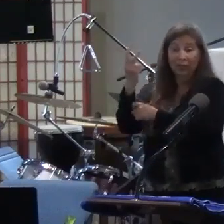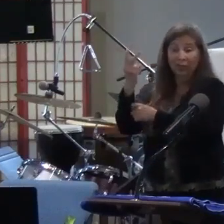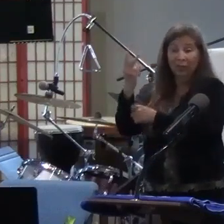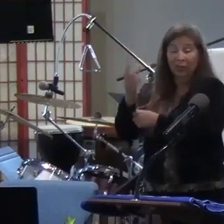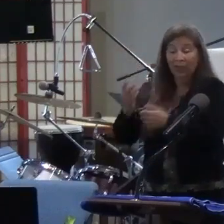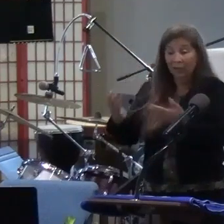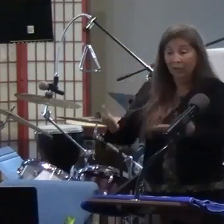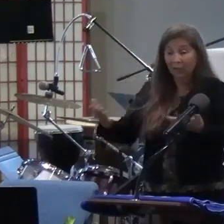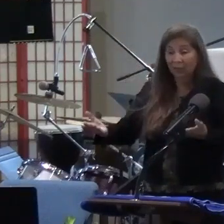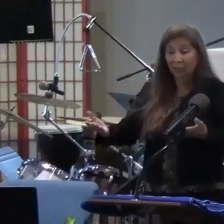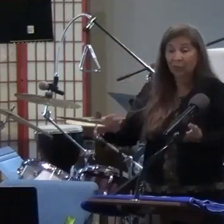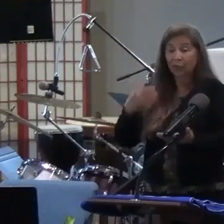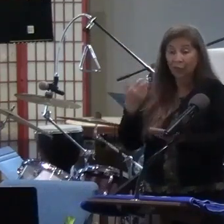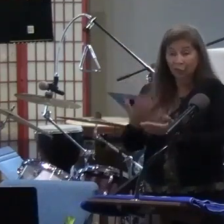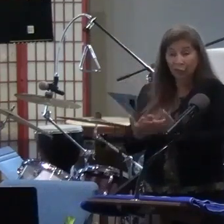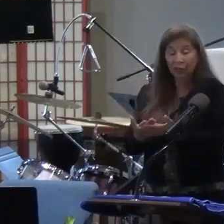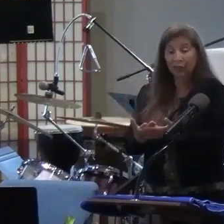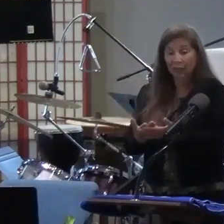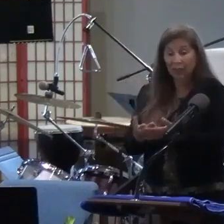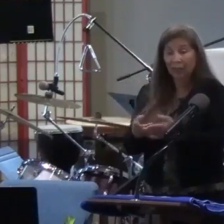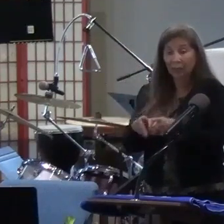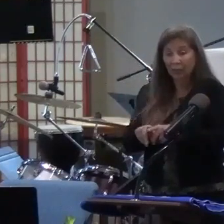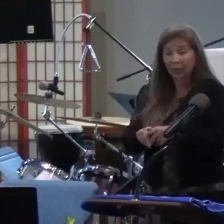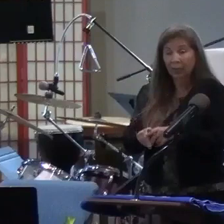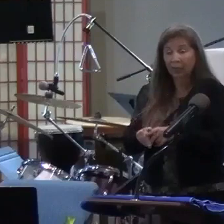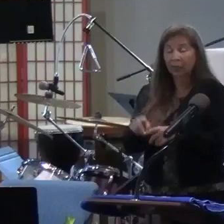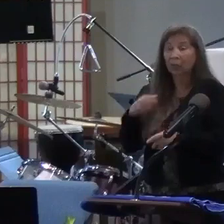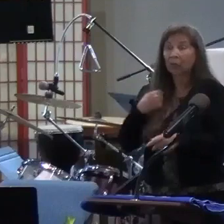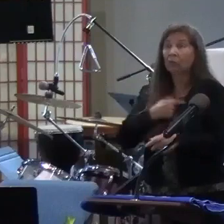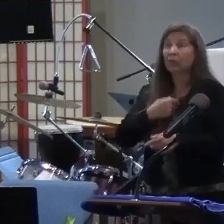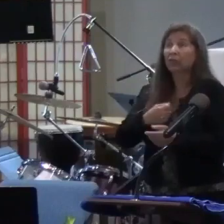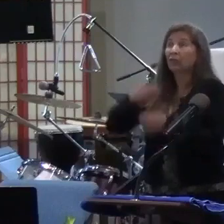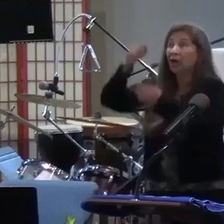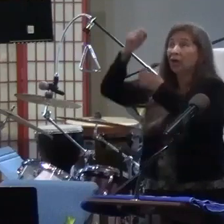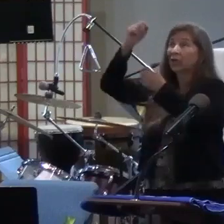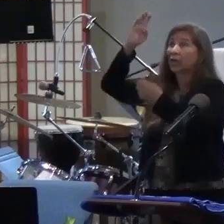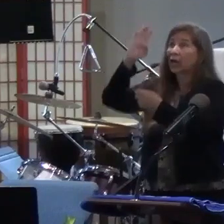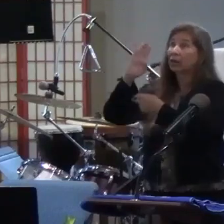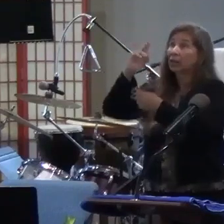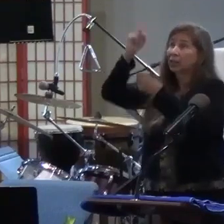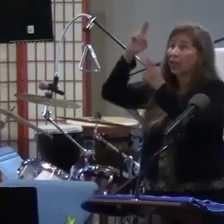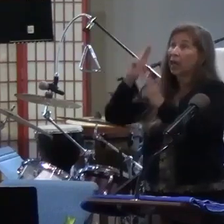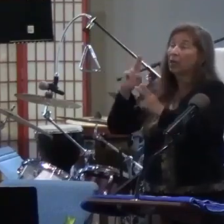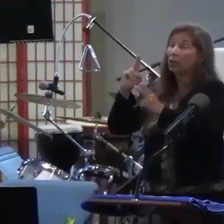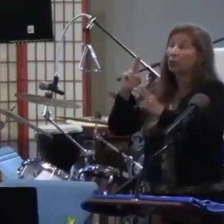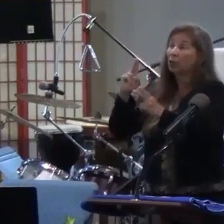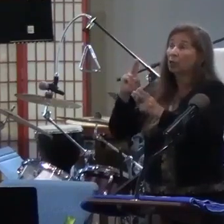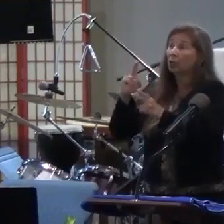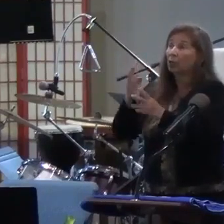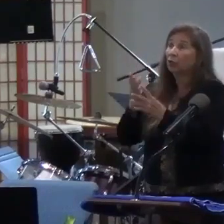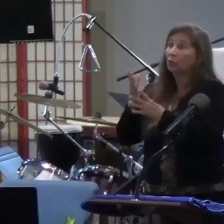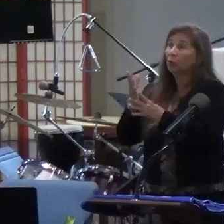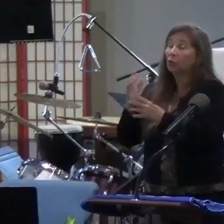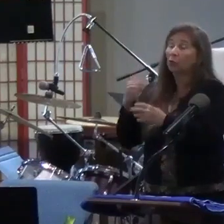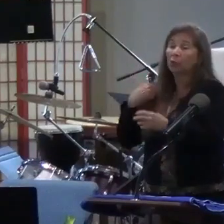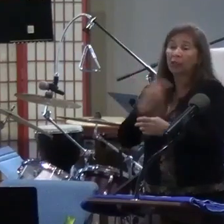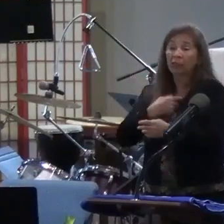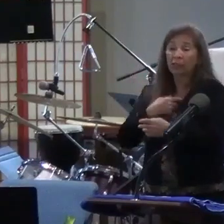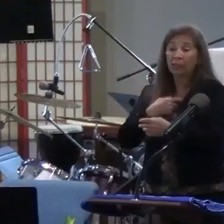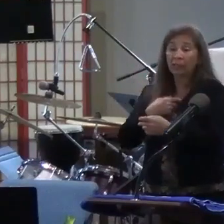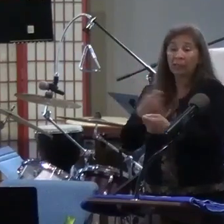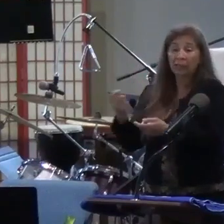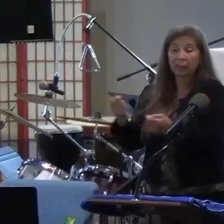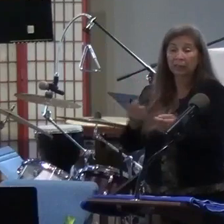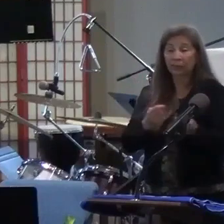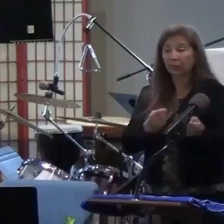things go well. Where we believe God is honored by what we do. I know when Bianca and the team played Easter last